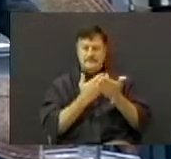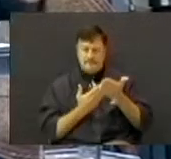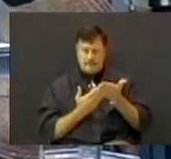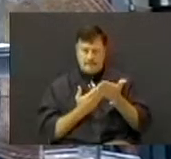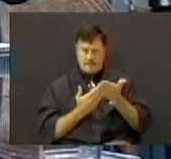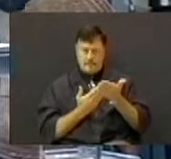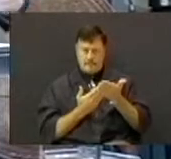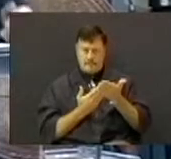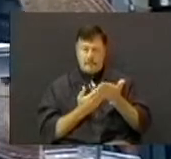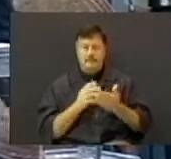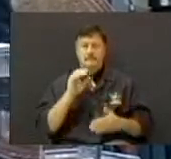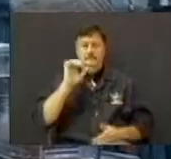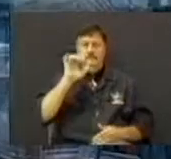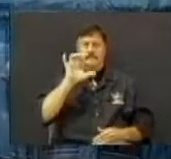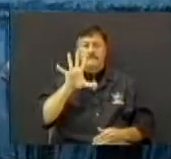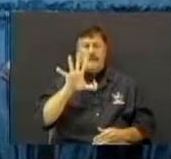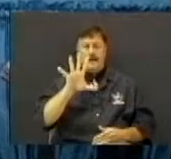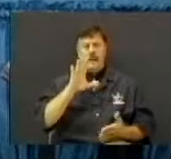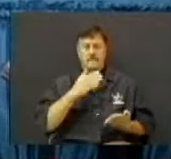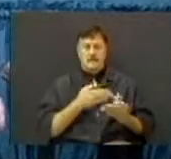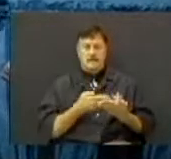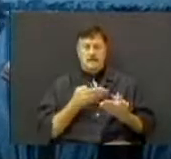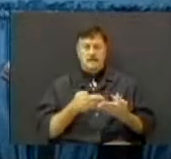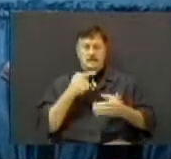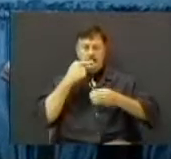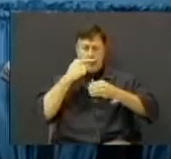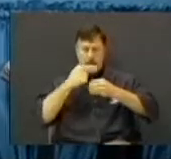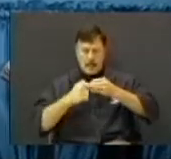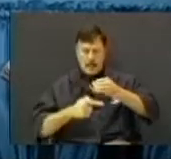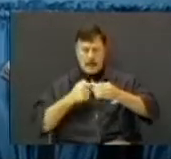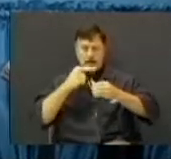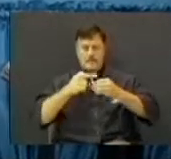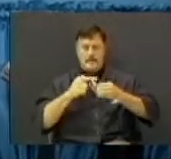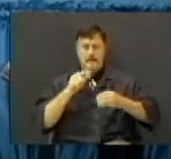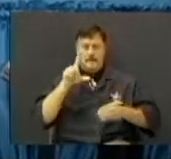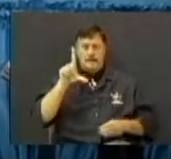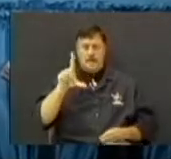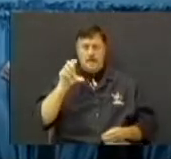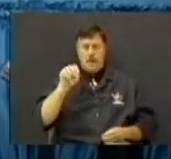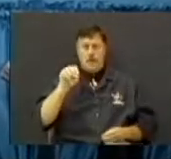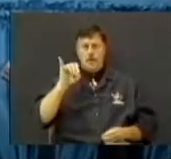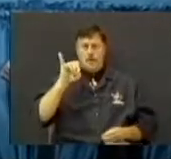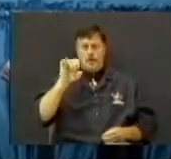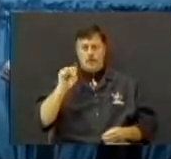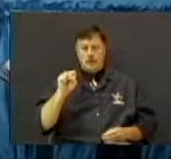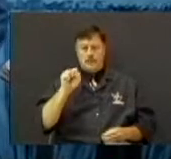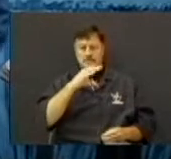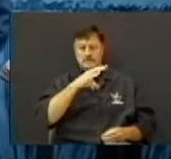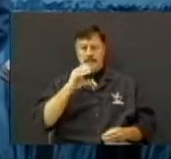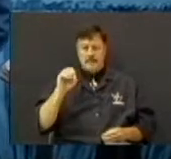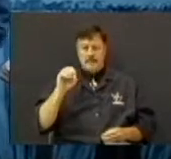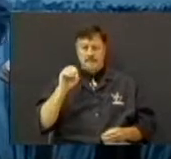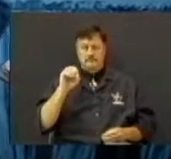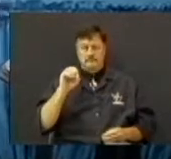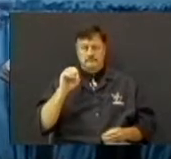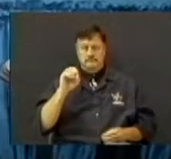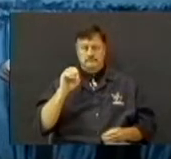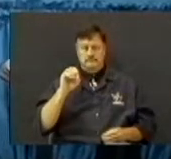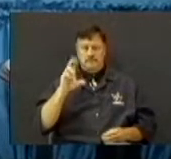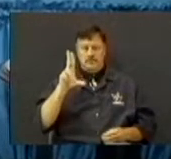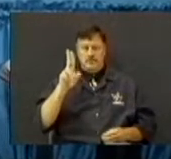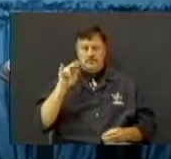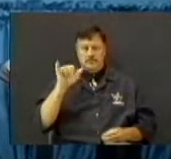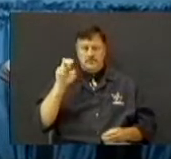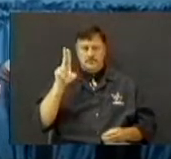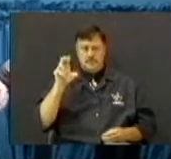Let me give you five things about Lois and Eunice's faith that you could